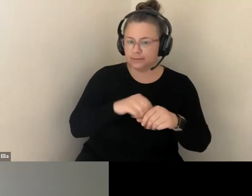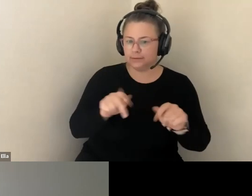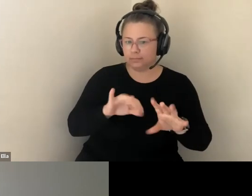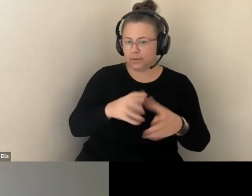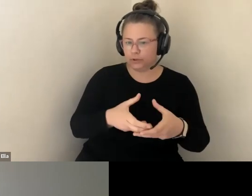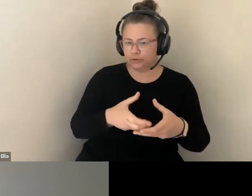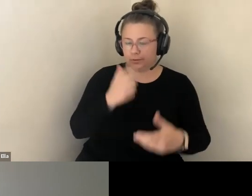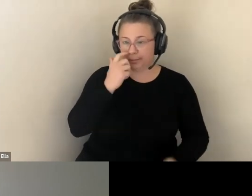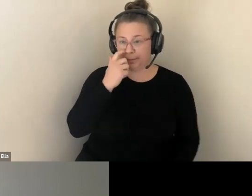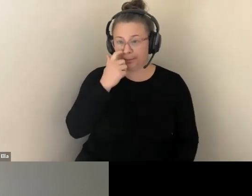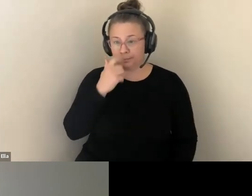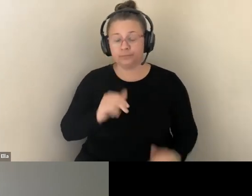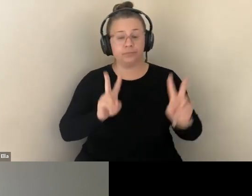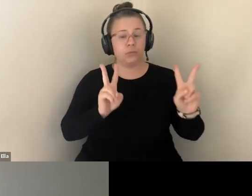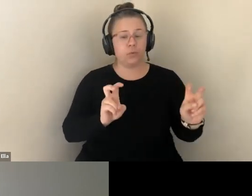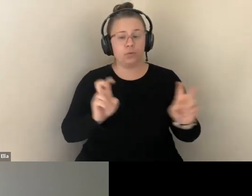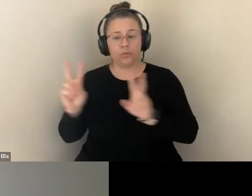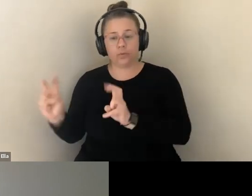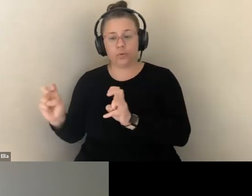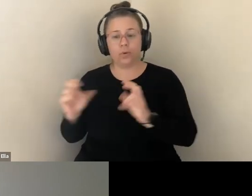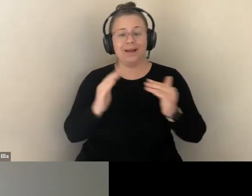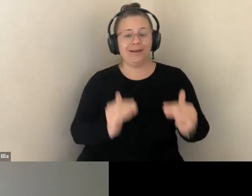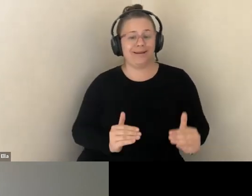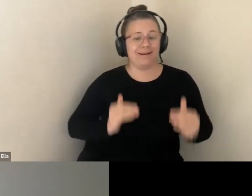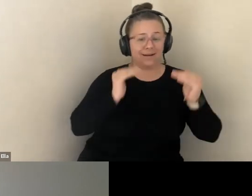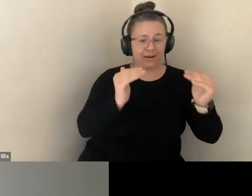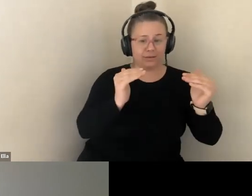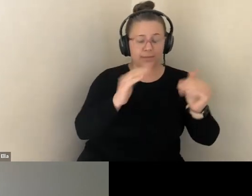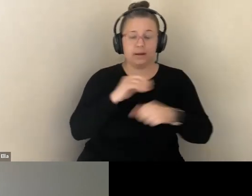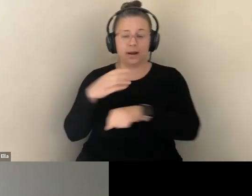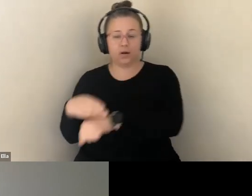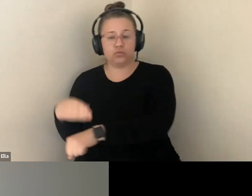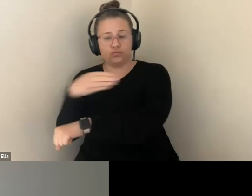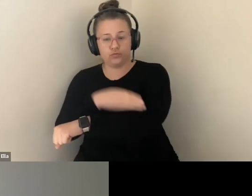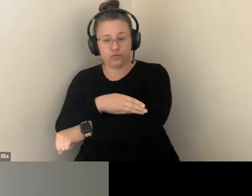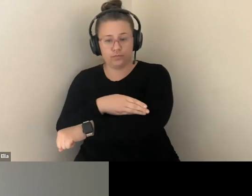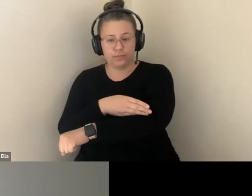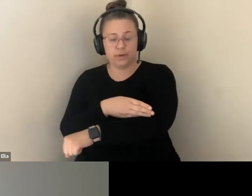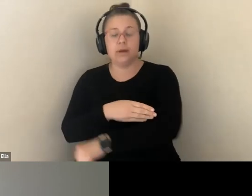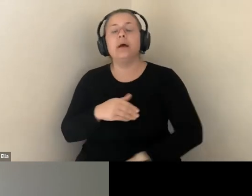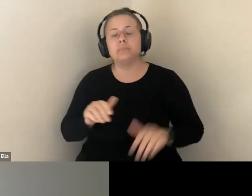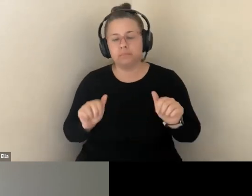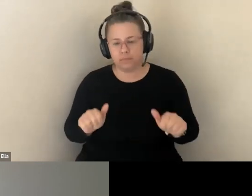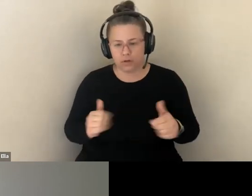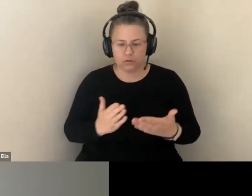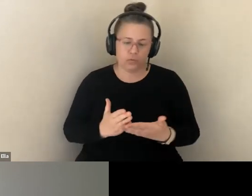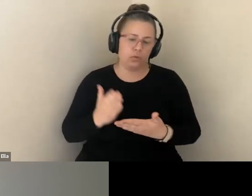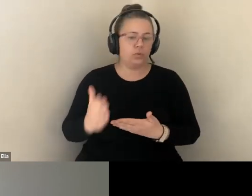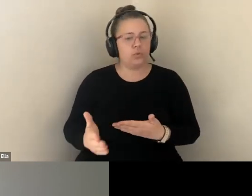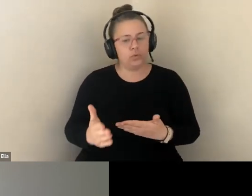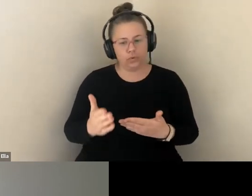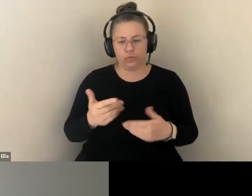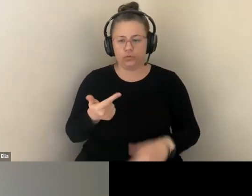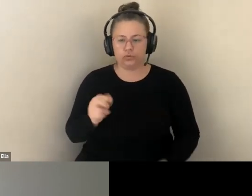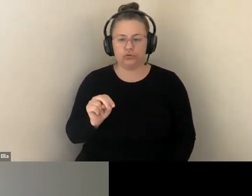ENHANCEMENT AND QUOTE UNQUOTE IMPROVEMENT OF HUMAN HEALTH IS POSSIBLE THROUGH GENETICS IS OFTEN SUBTLY AND NOT